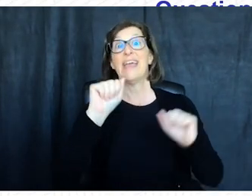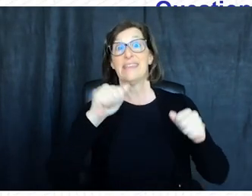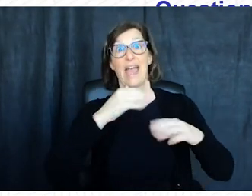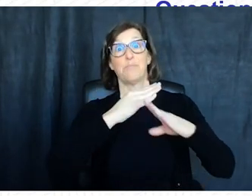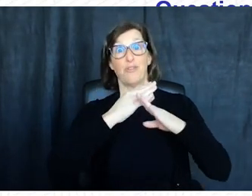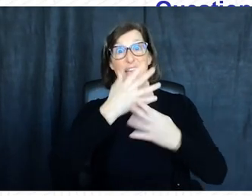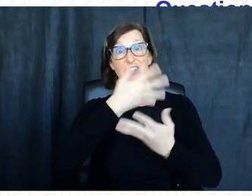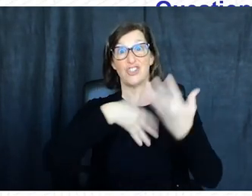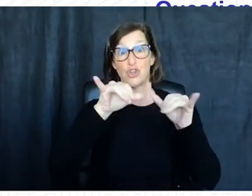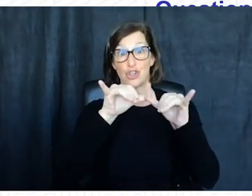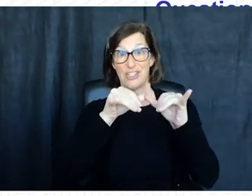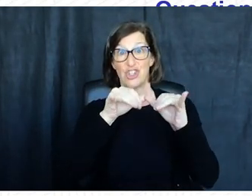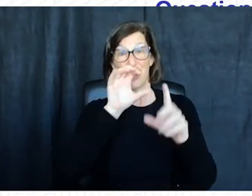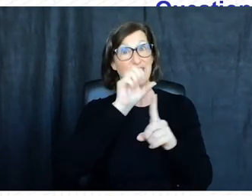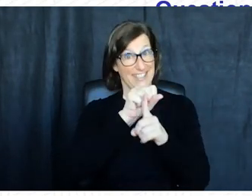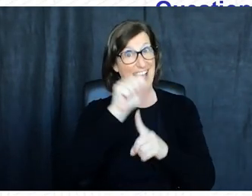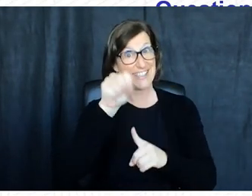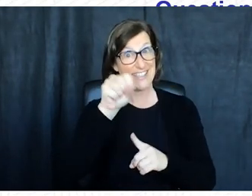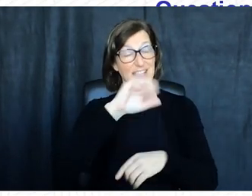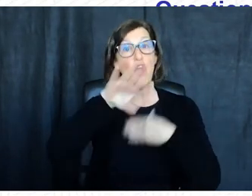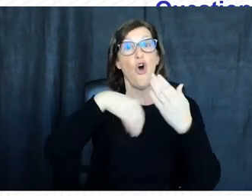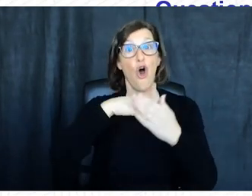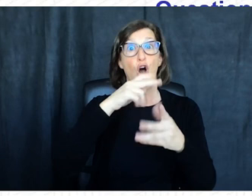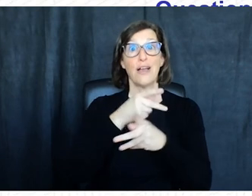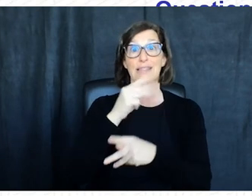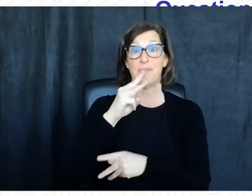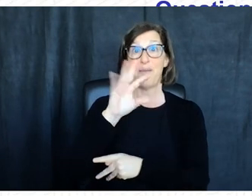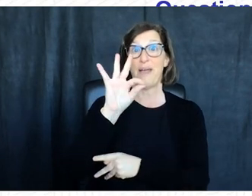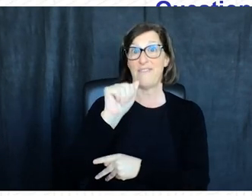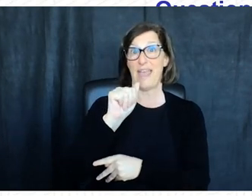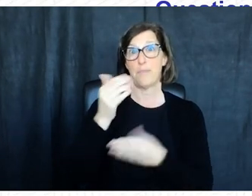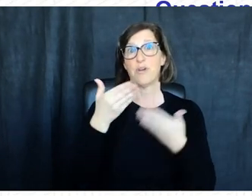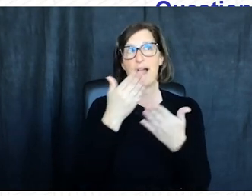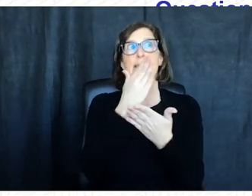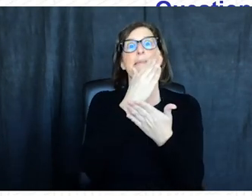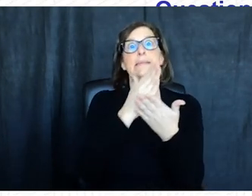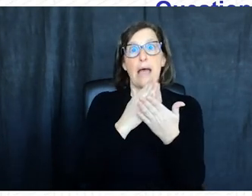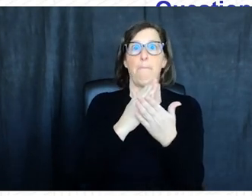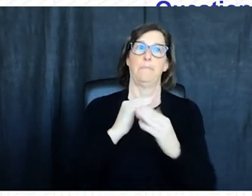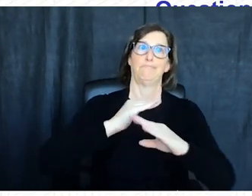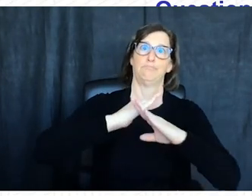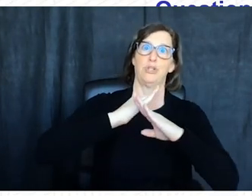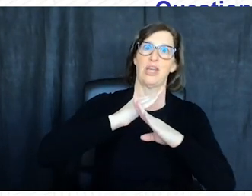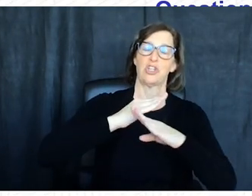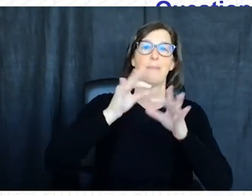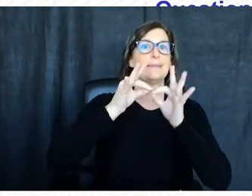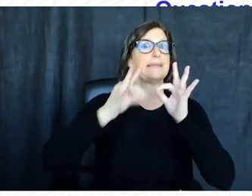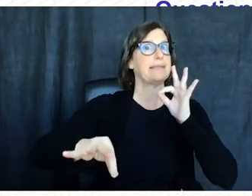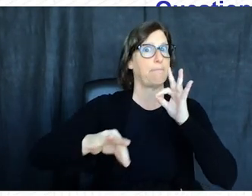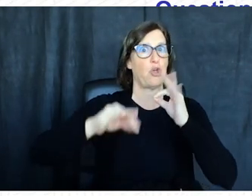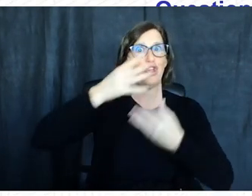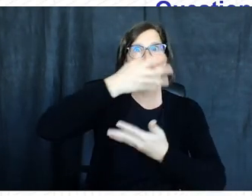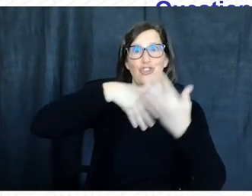mfa can be used to prevent social engineering attacks in fact all forms of mfa will provide some protection against